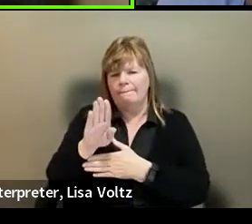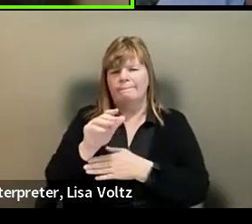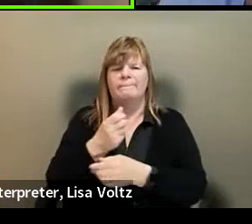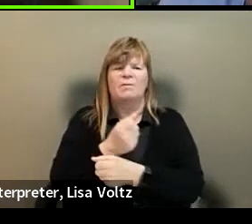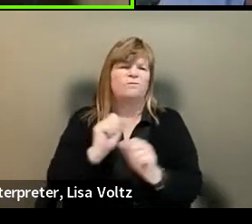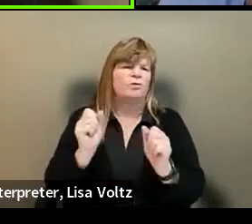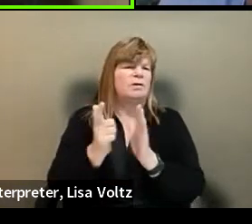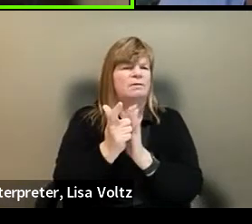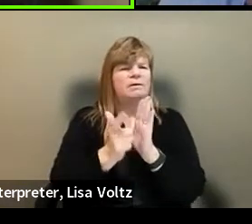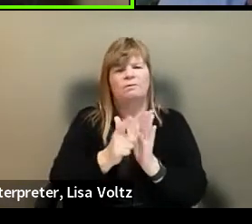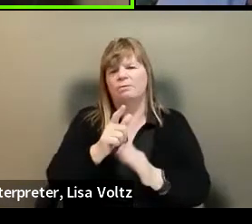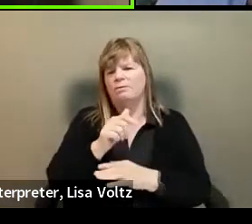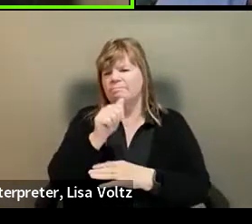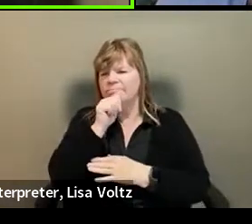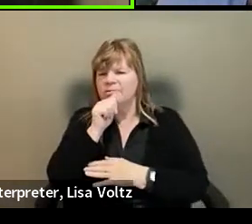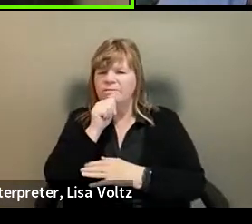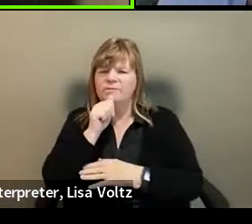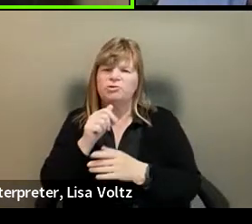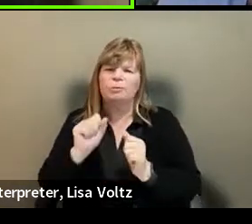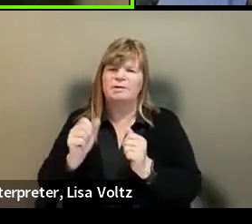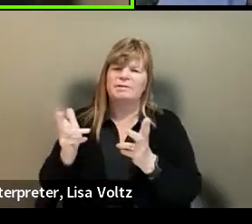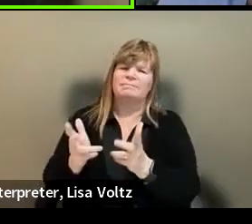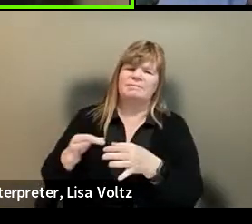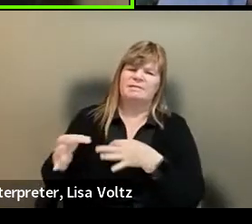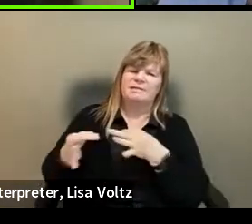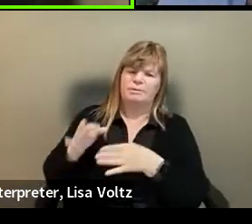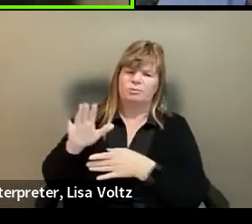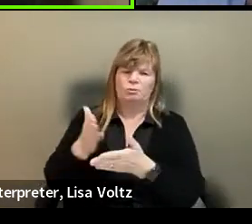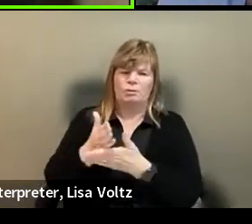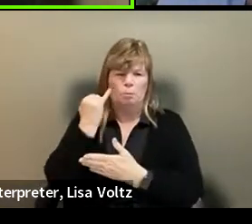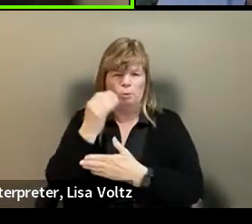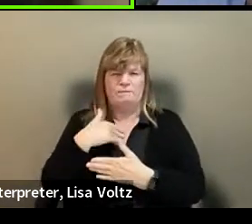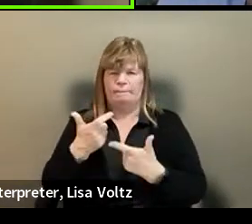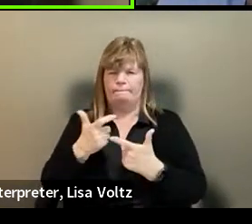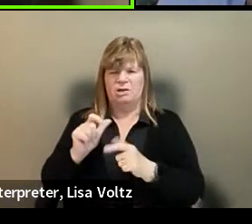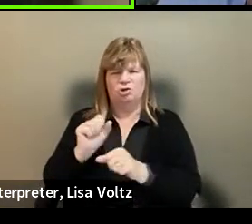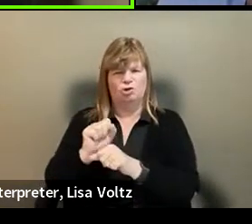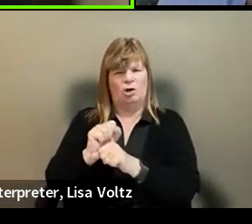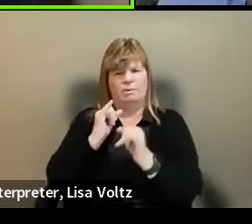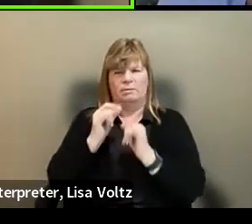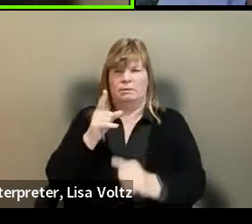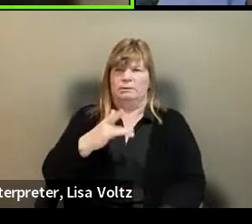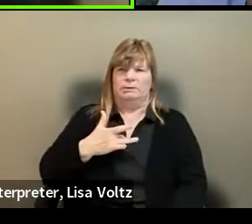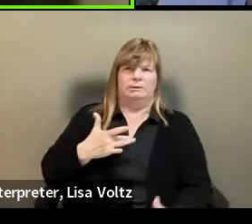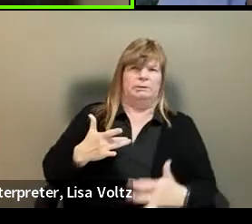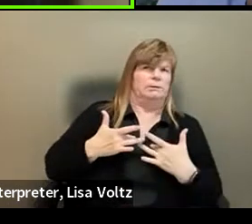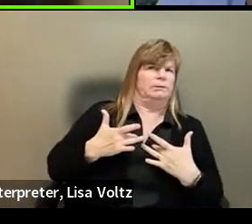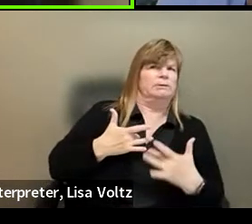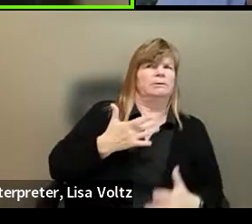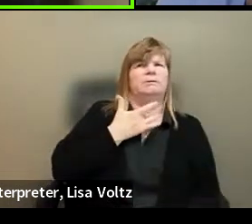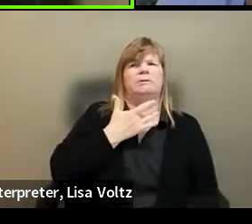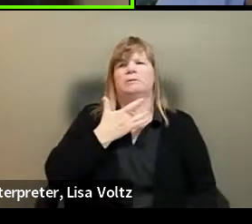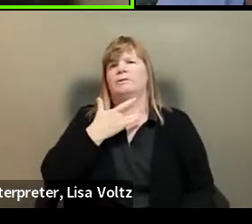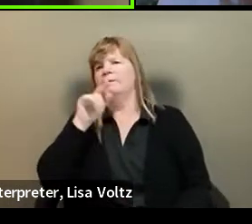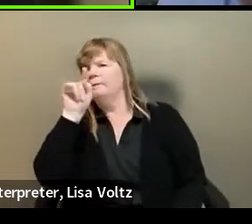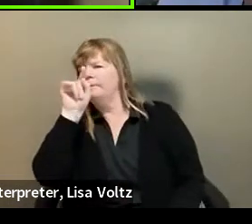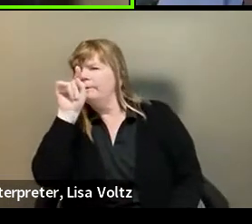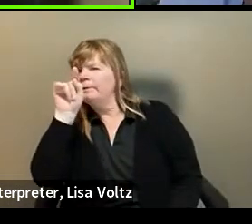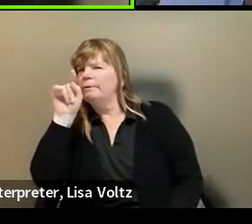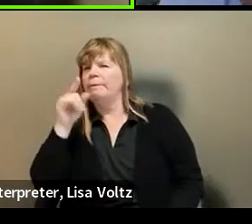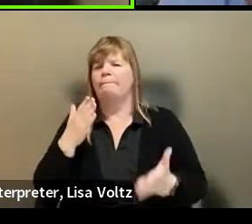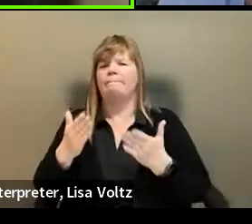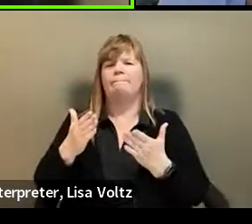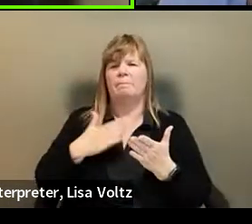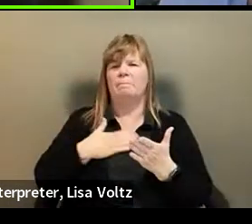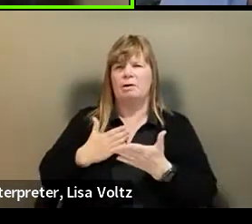helpline where we can help you talk through your rights. So if you have a big job interview coming up and you're very concerned about, um, what might